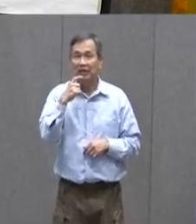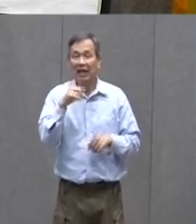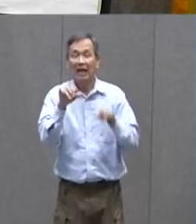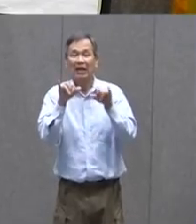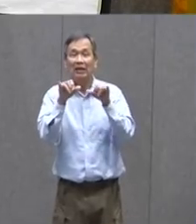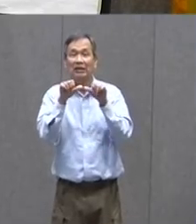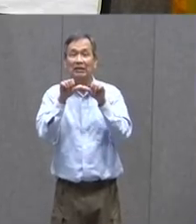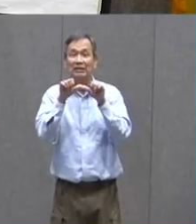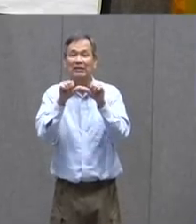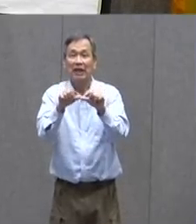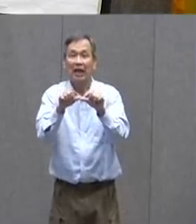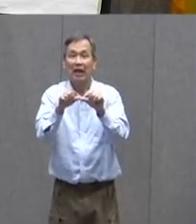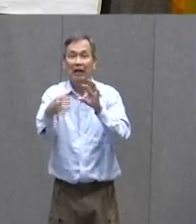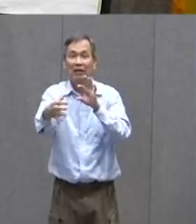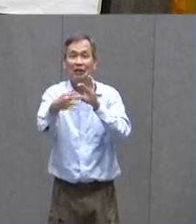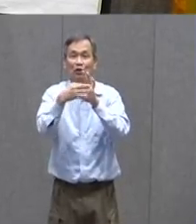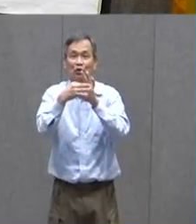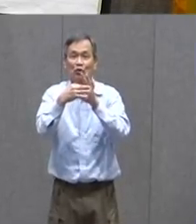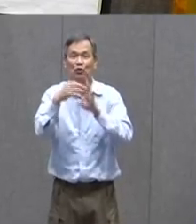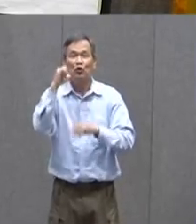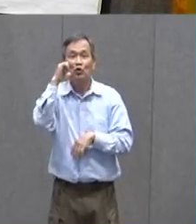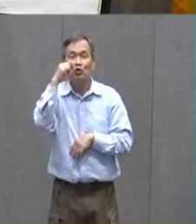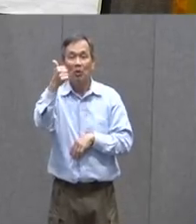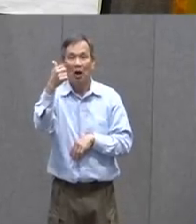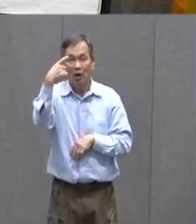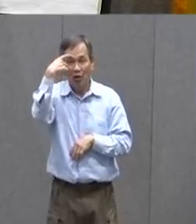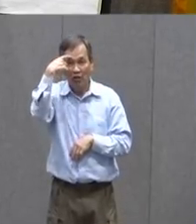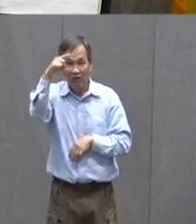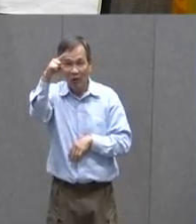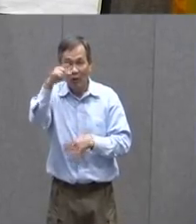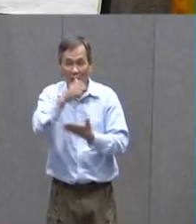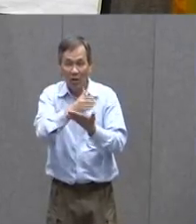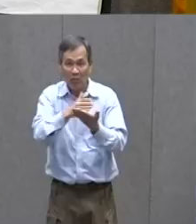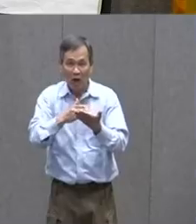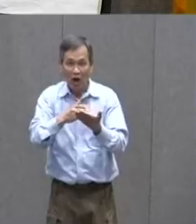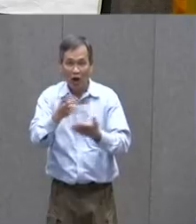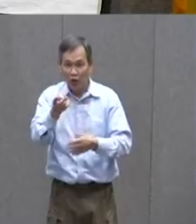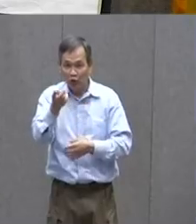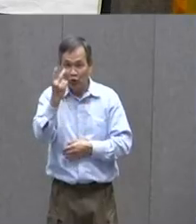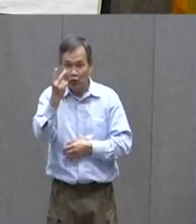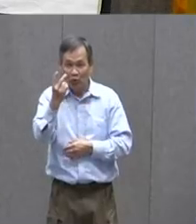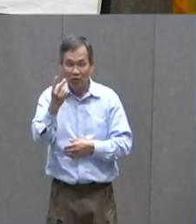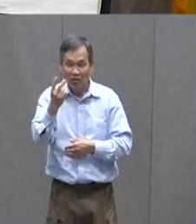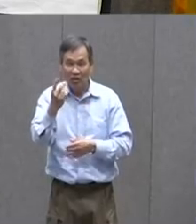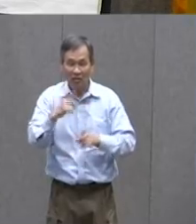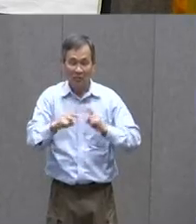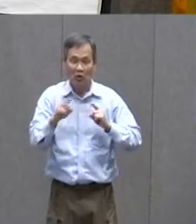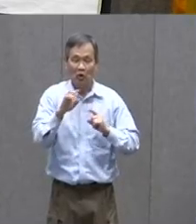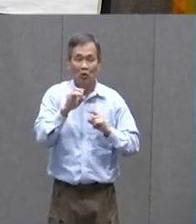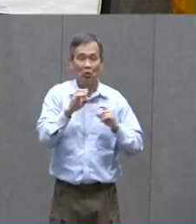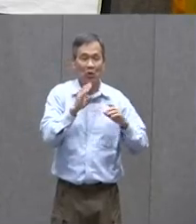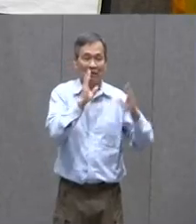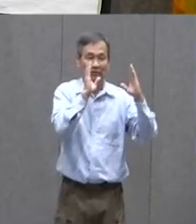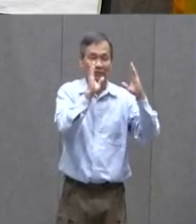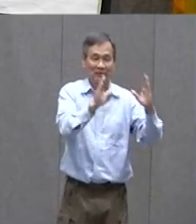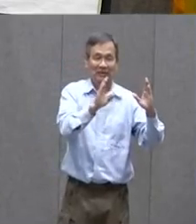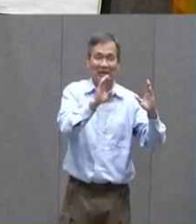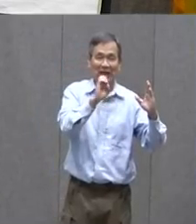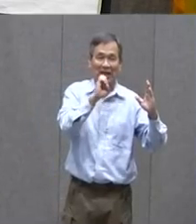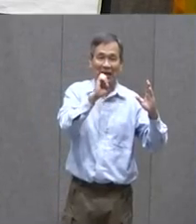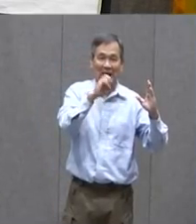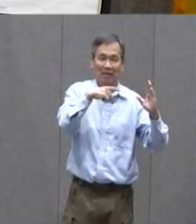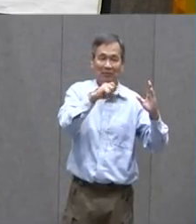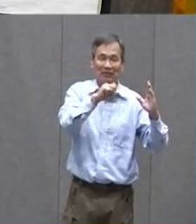For Part Two And So It May Go On To Another Episode But In One Episode It Needs To Have